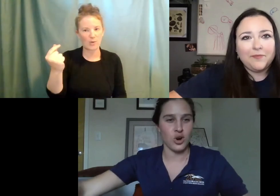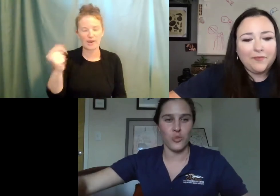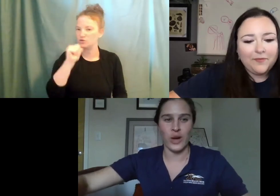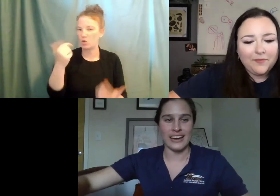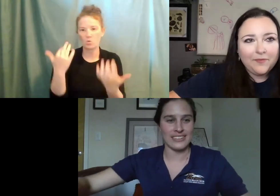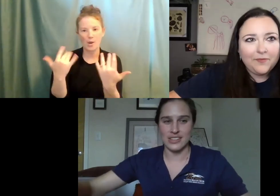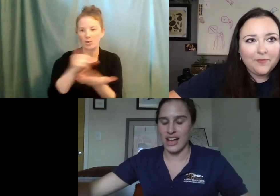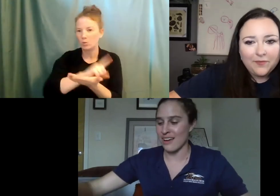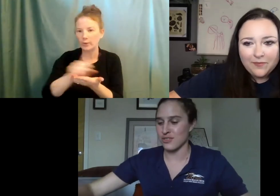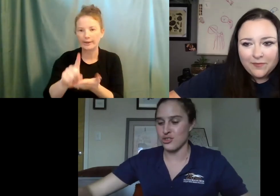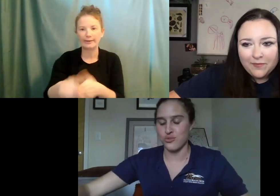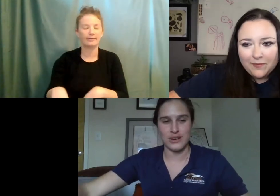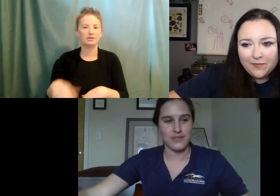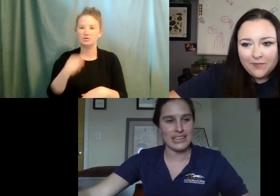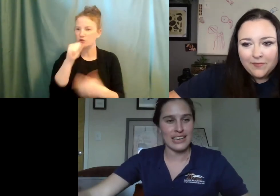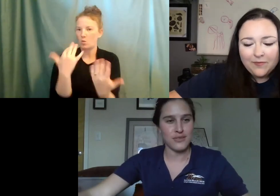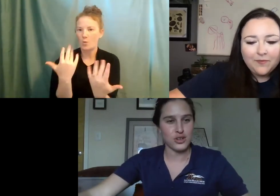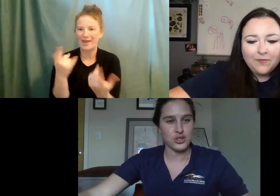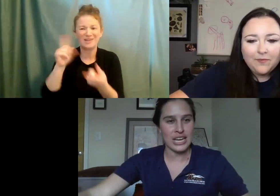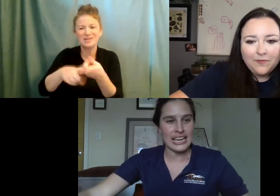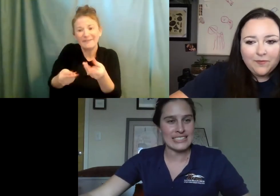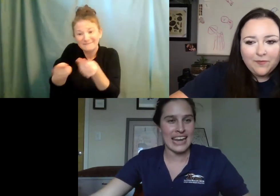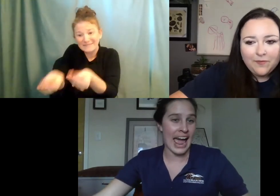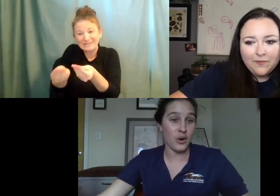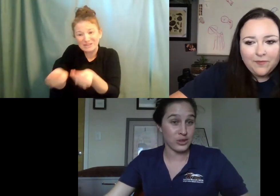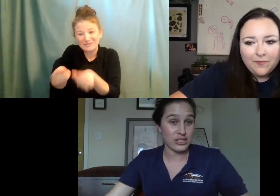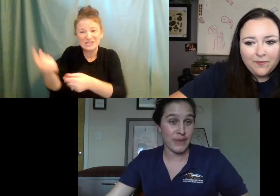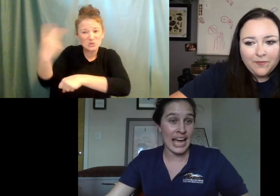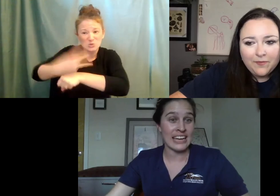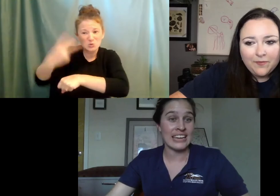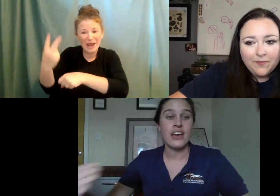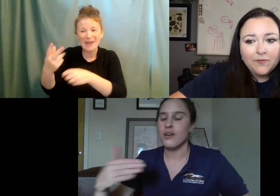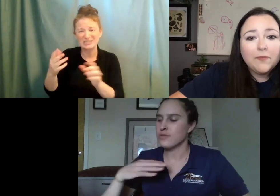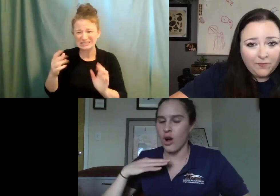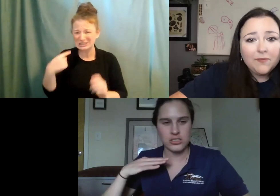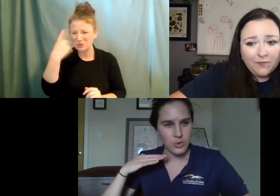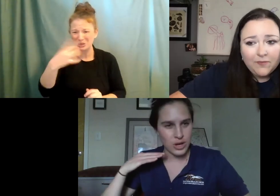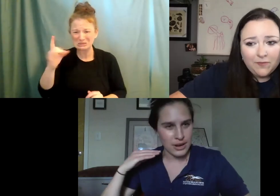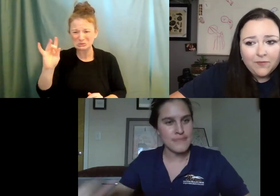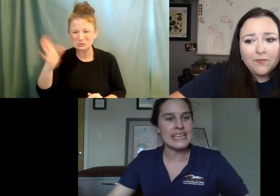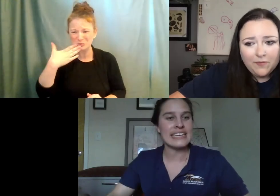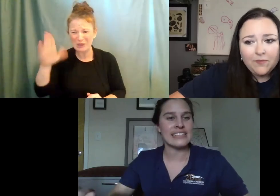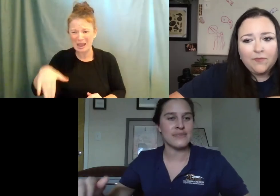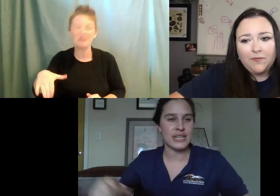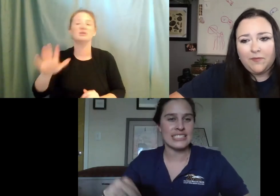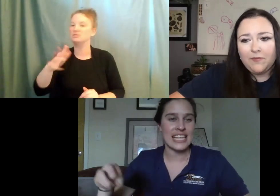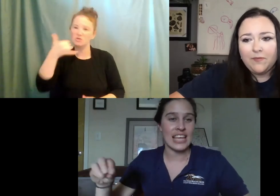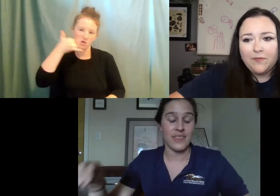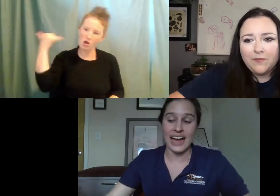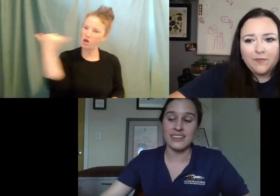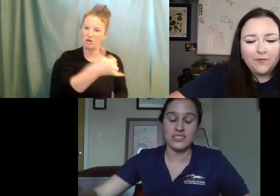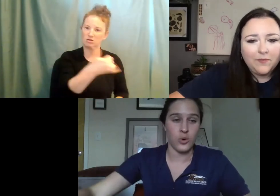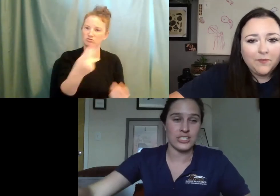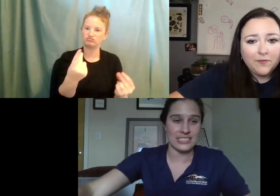week. Don't wait until after you've been feeding it for two days and now it looks bad. Call someone immediately because